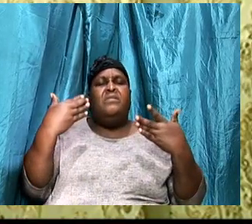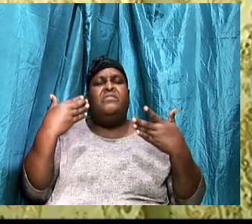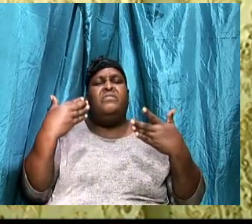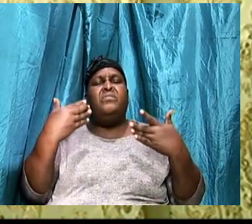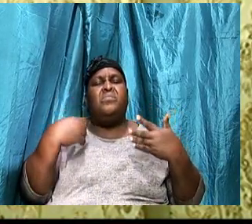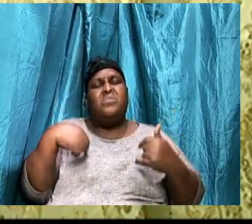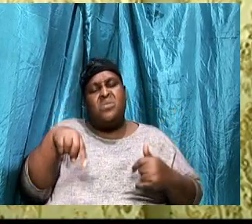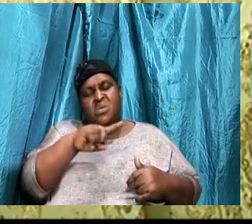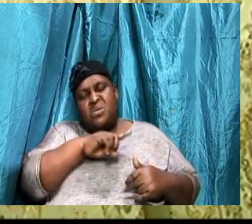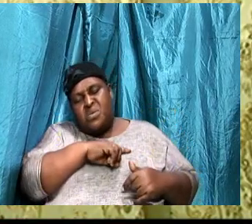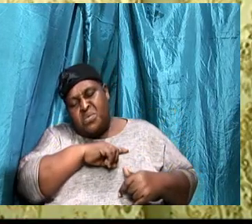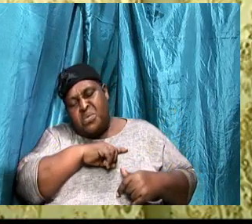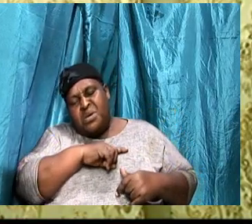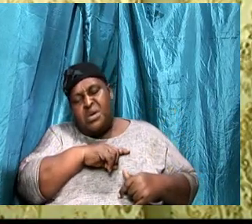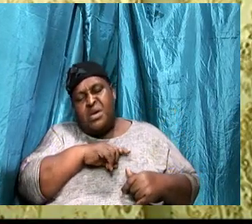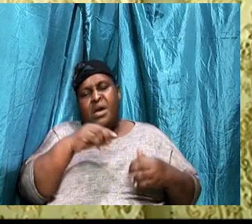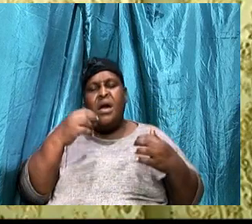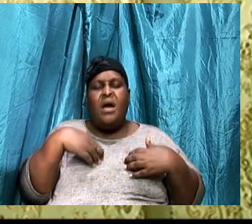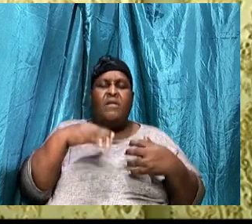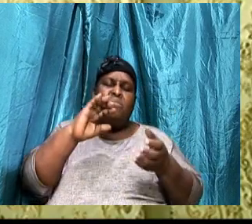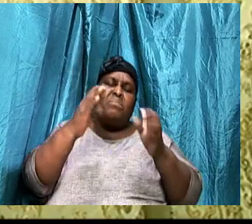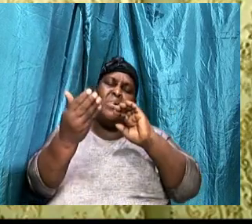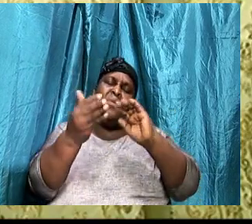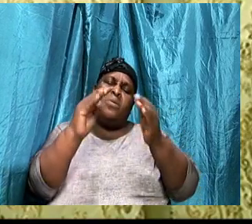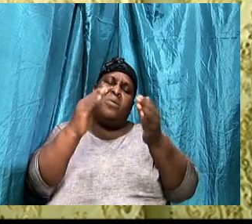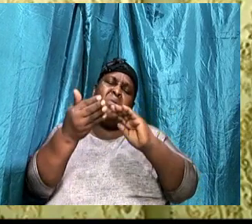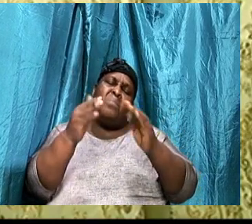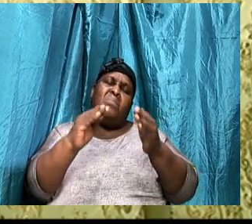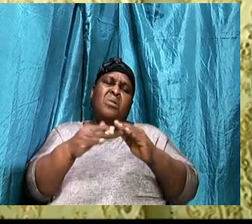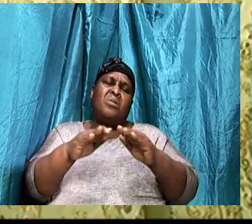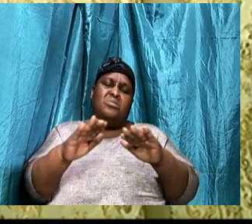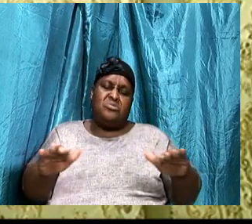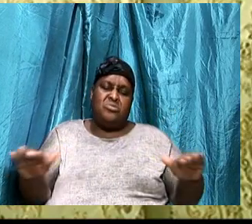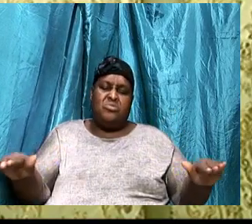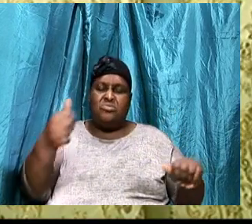We have become, A child, Of God,